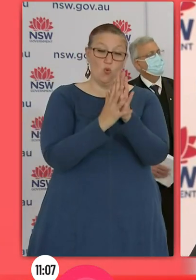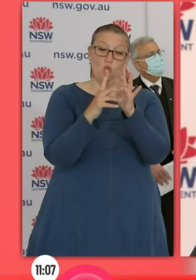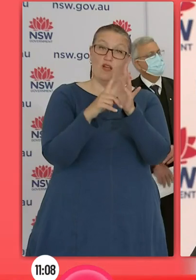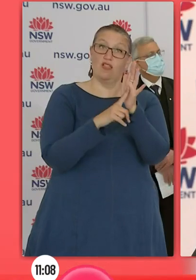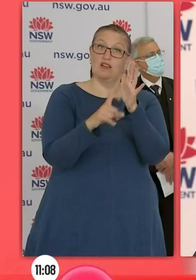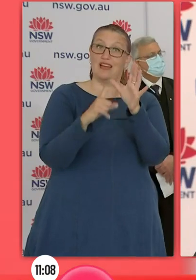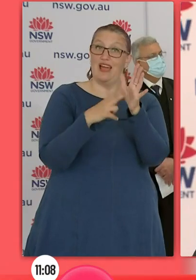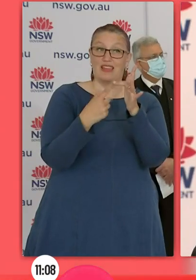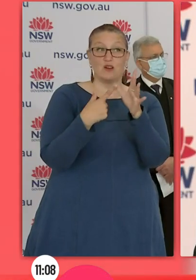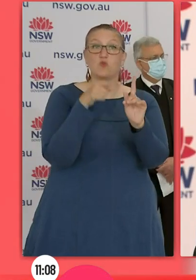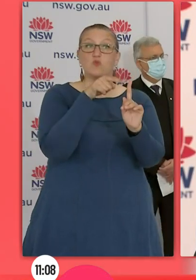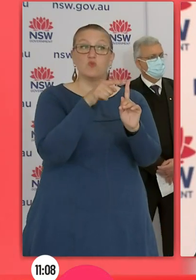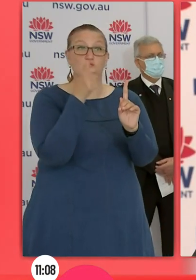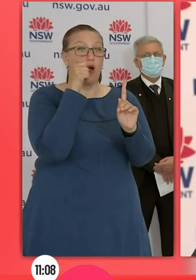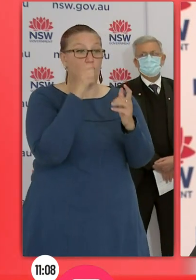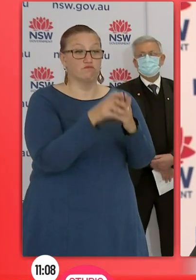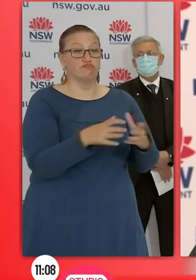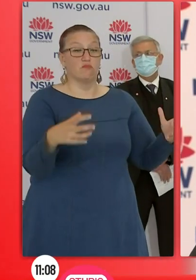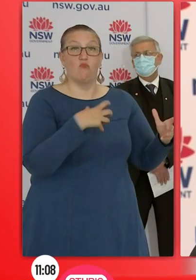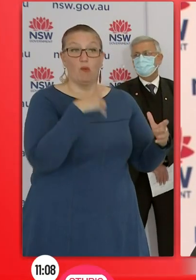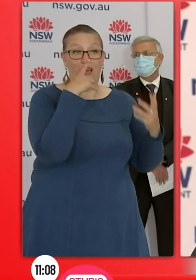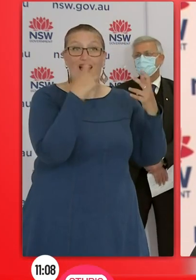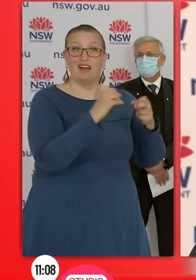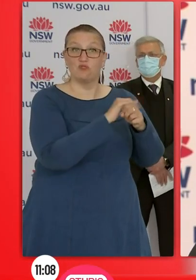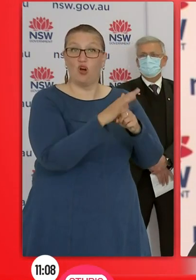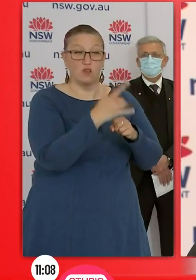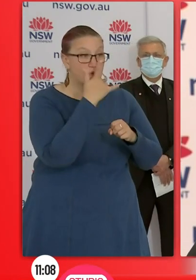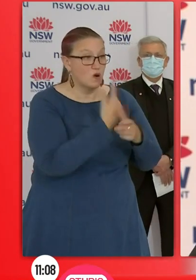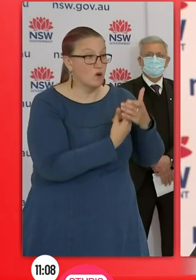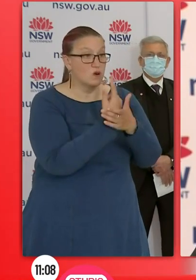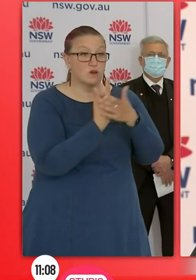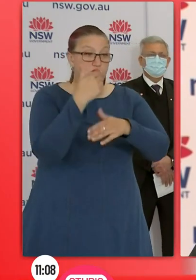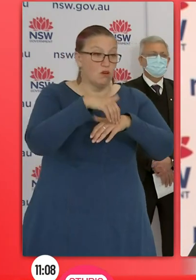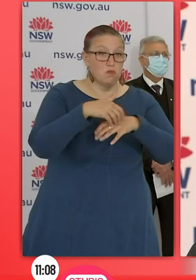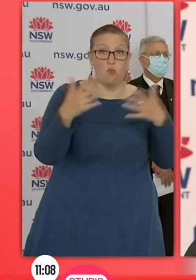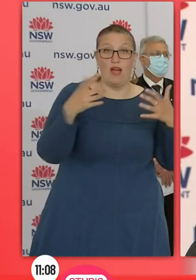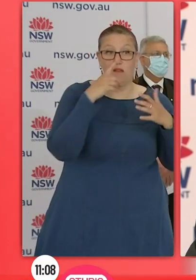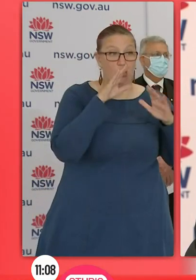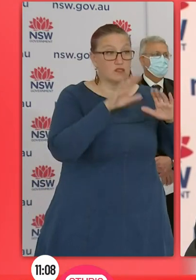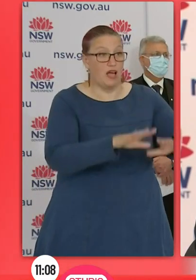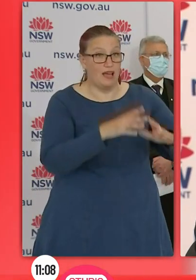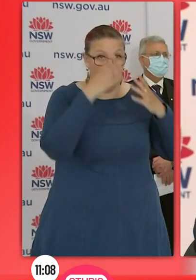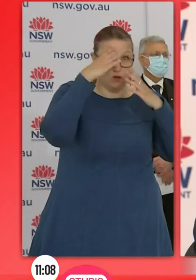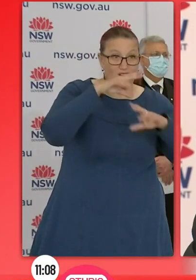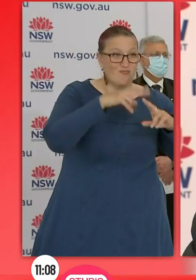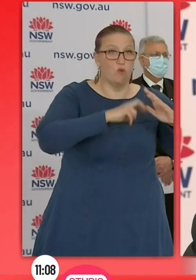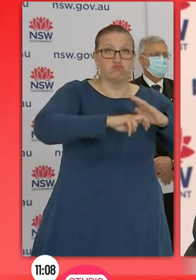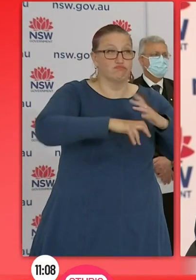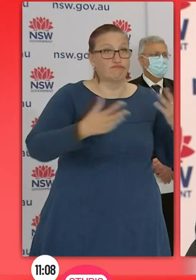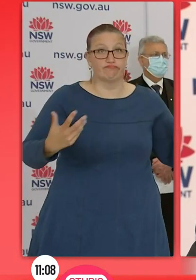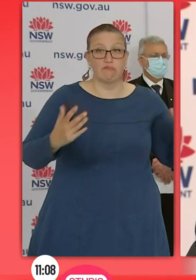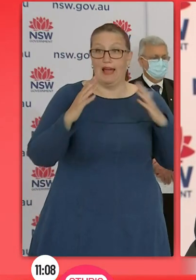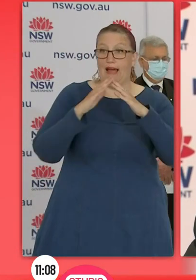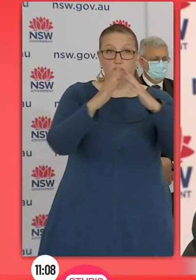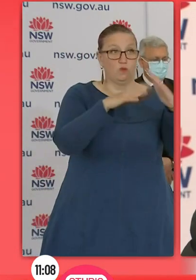Wilcannia we know over the past few days with the increased cases we have had an issue around accommodation but in the ability to isolate